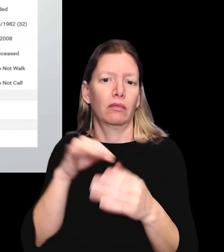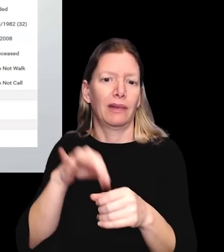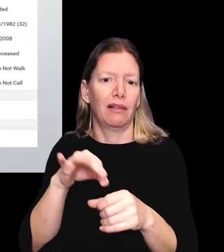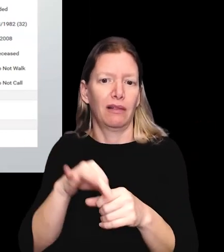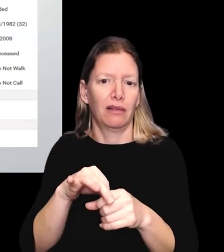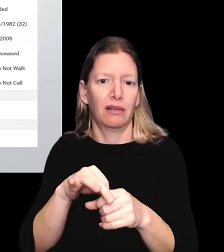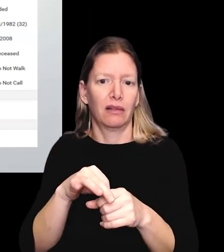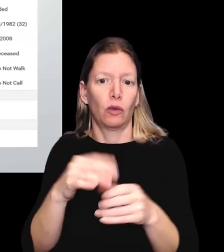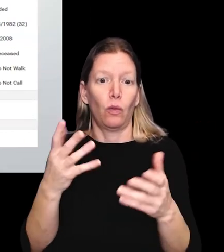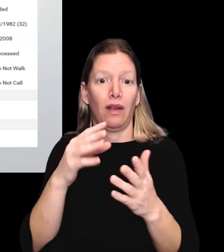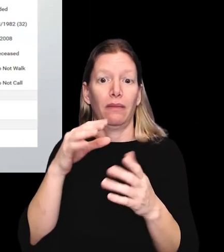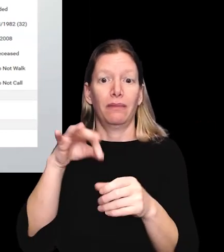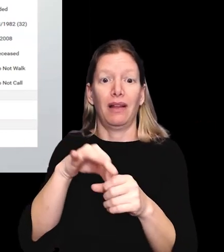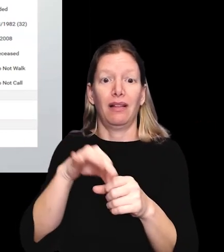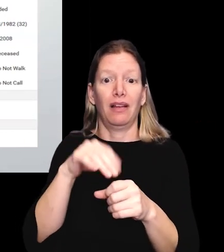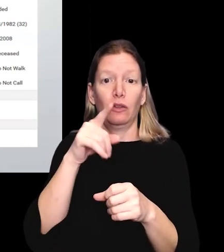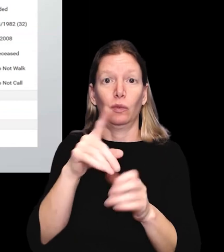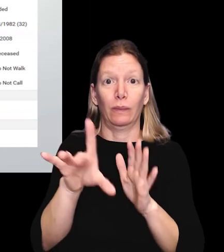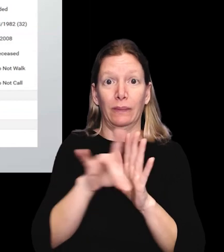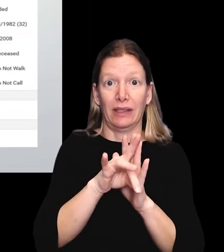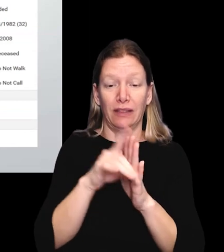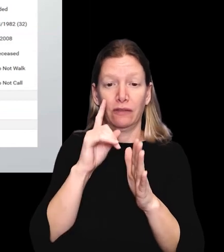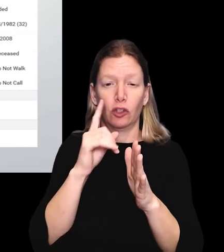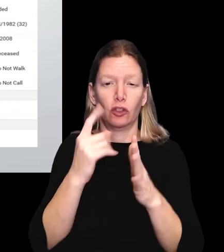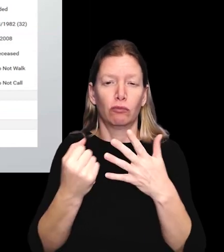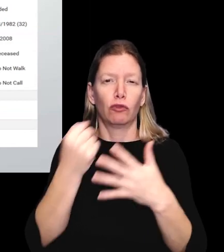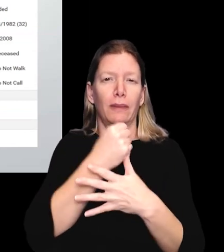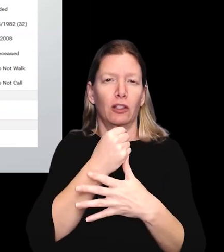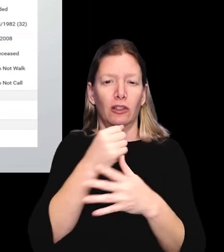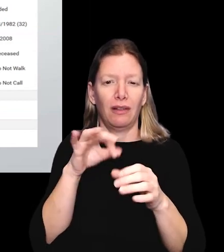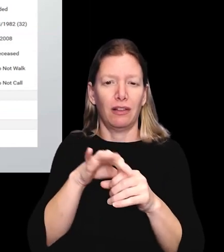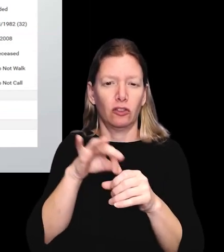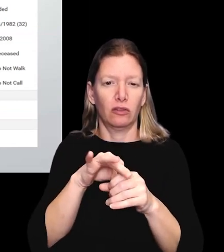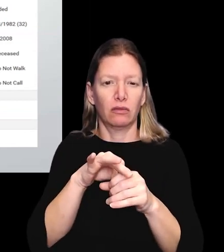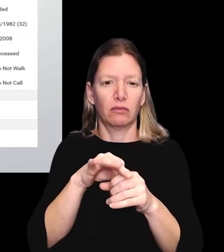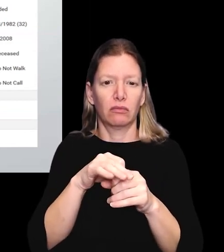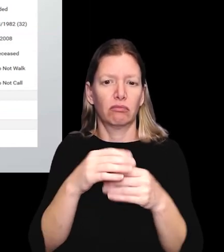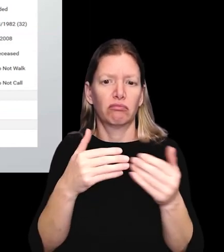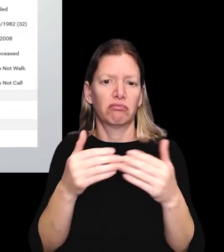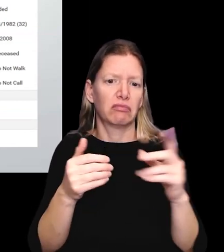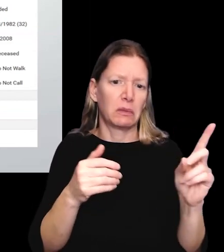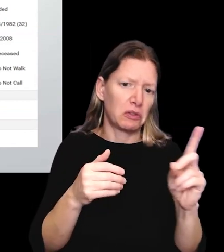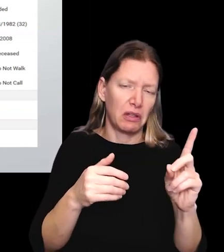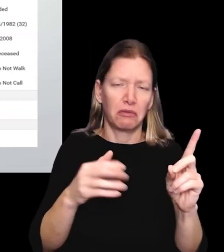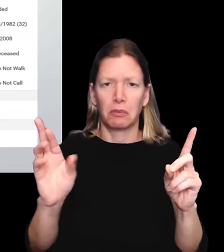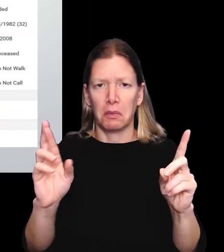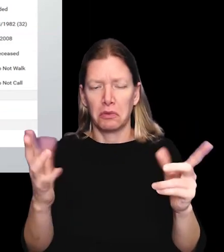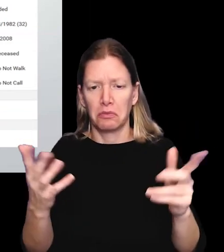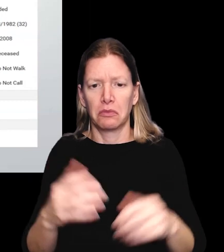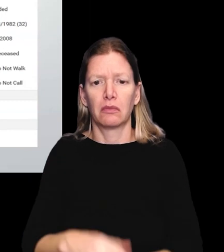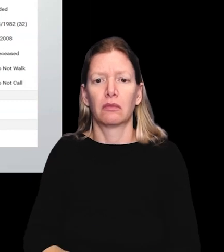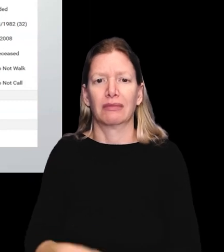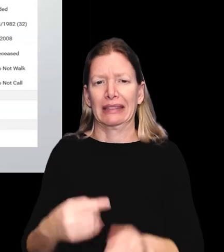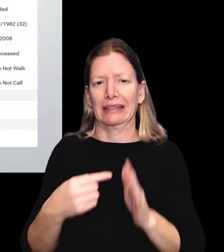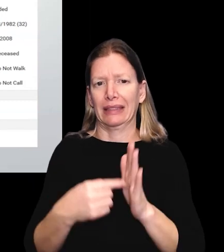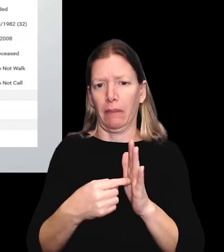ballot and how often what ballot you're choosing for primary elections, if it's a Democrat or